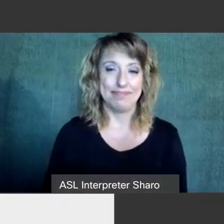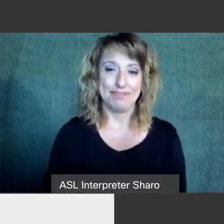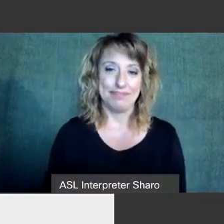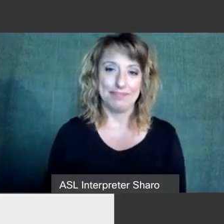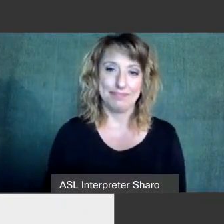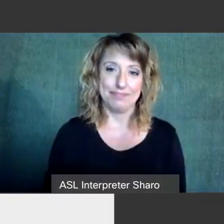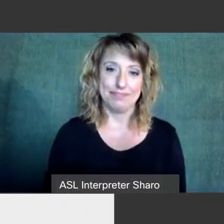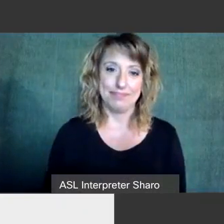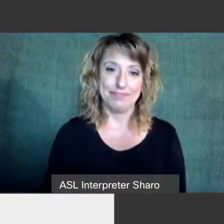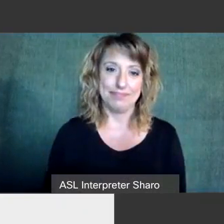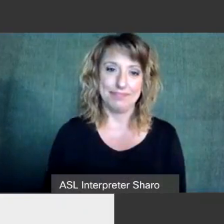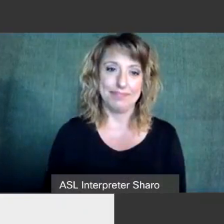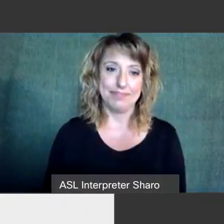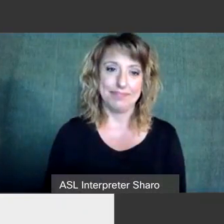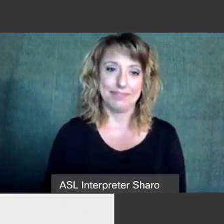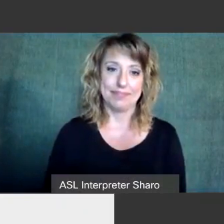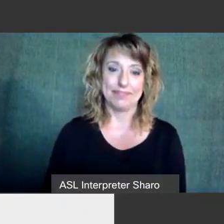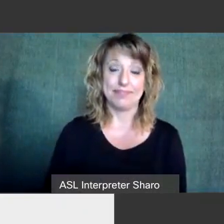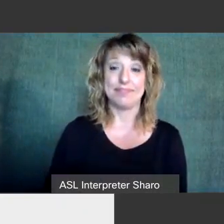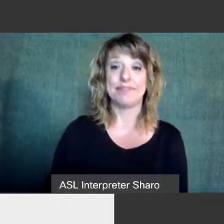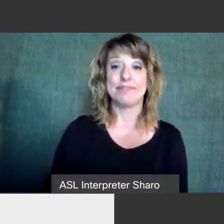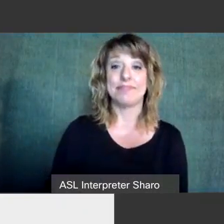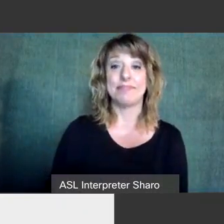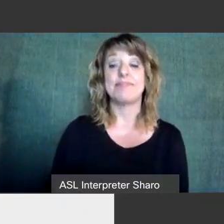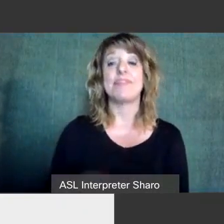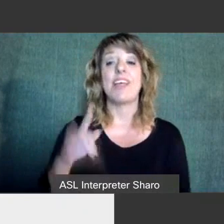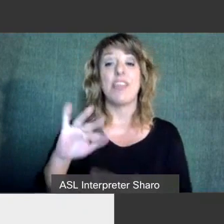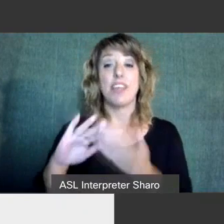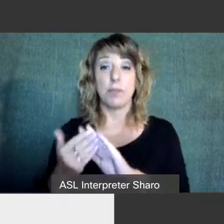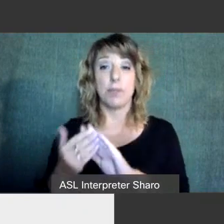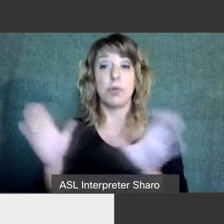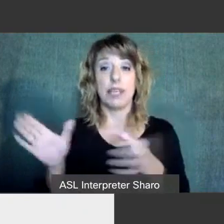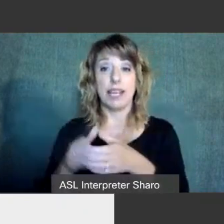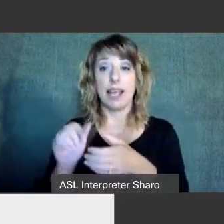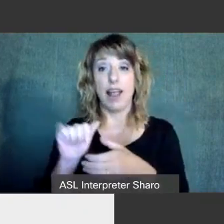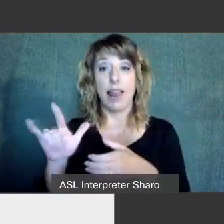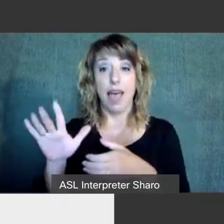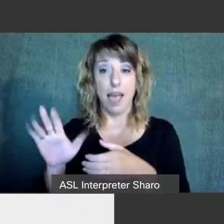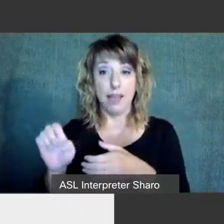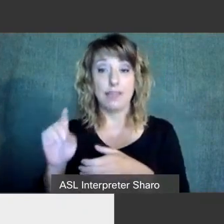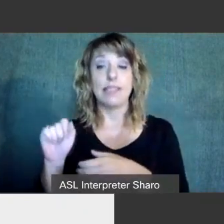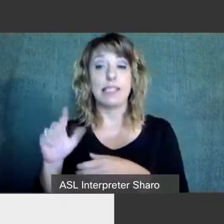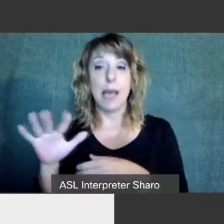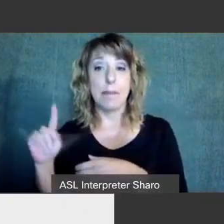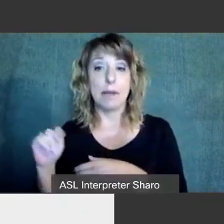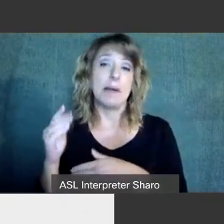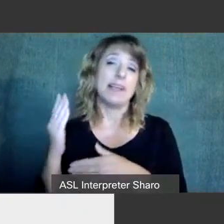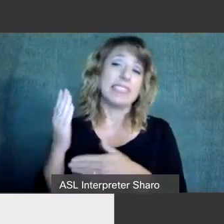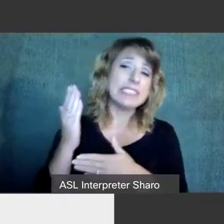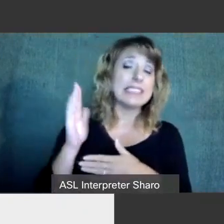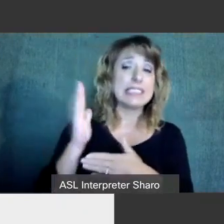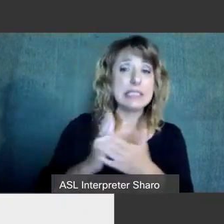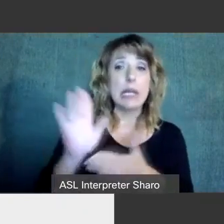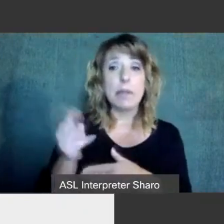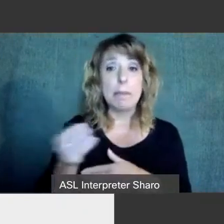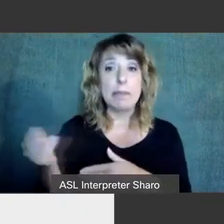Please note that the Community Alliance Summit contains sessions with material that may be sensitive to some